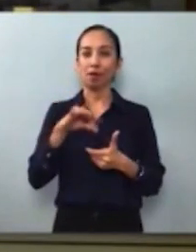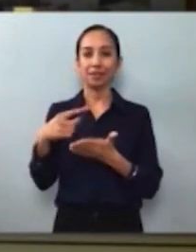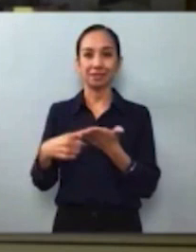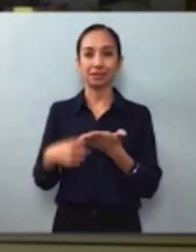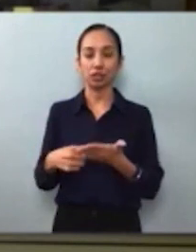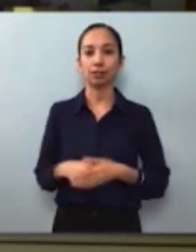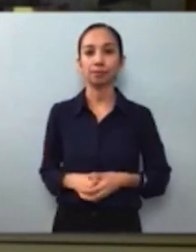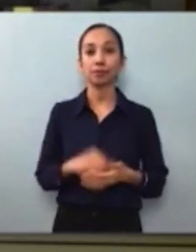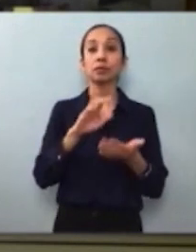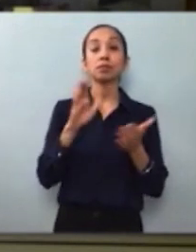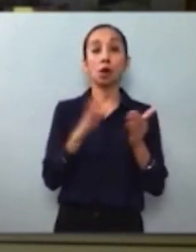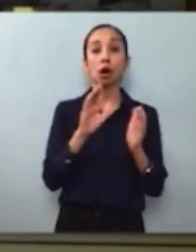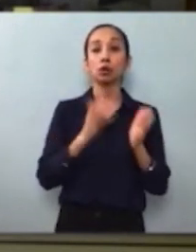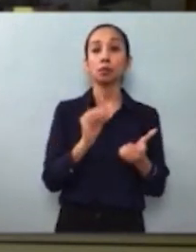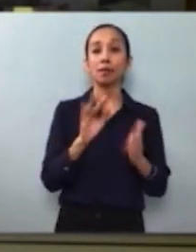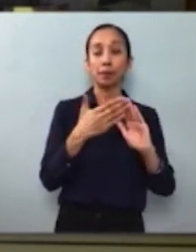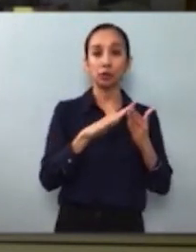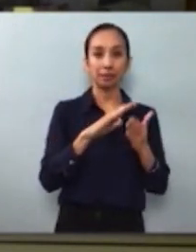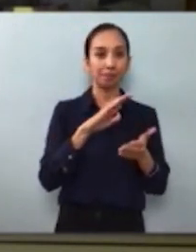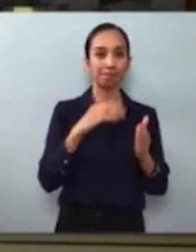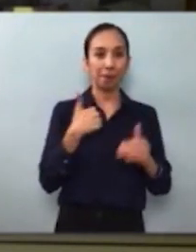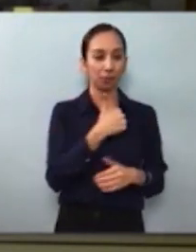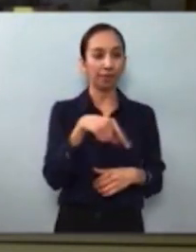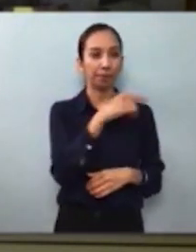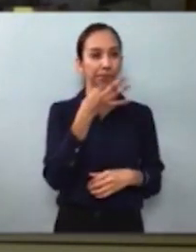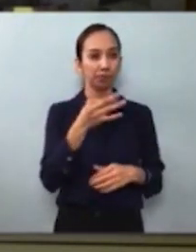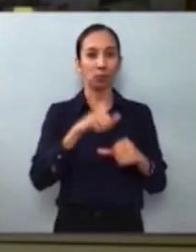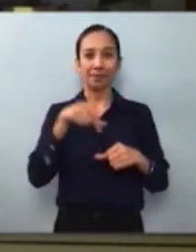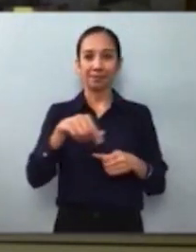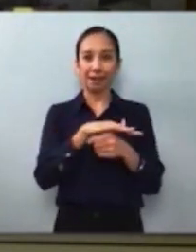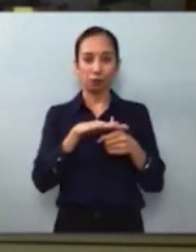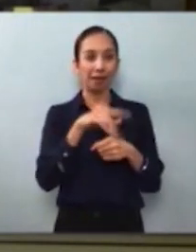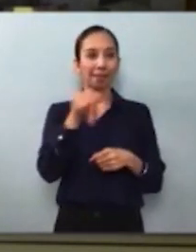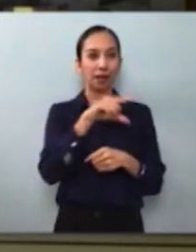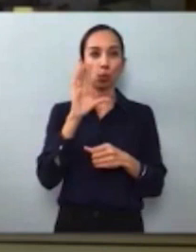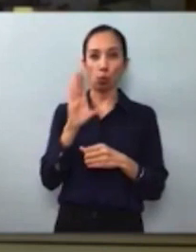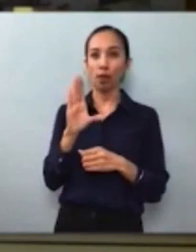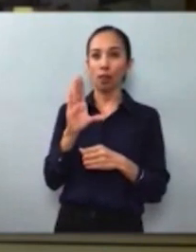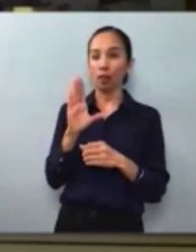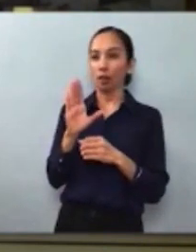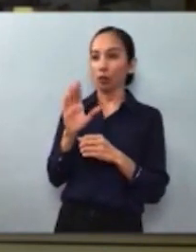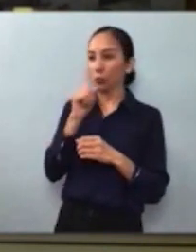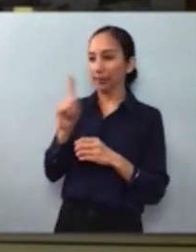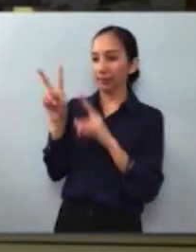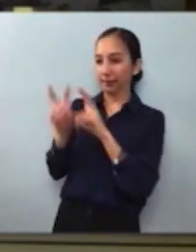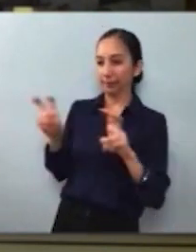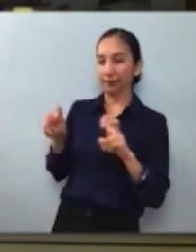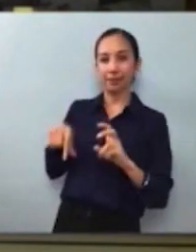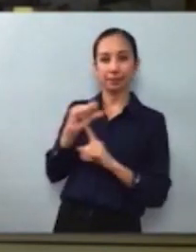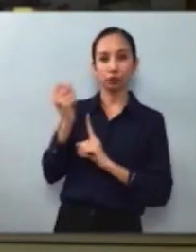to help a team from Los Angeles Unified who work in schools take a careful look at this. They will listen to students,